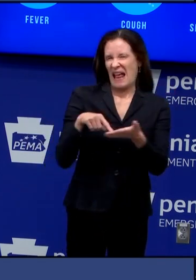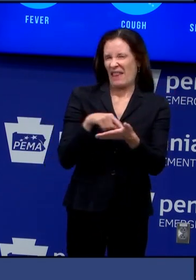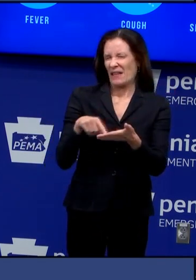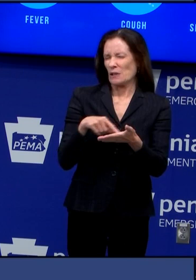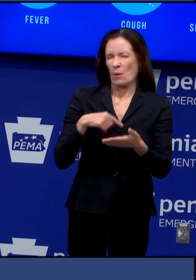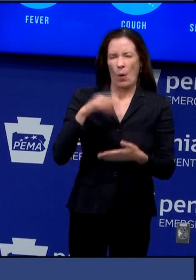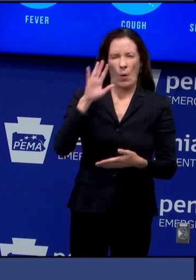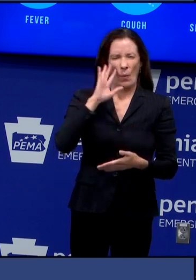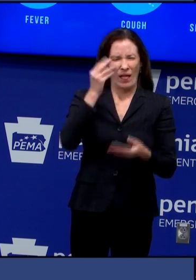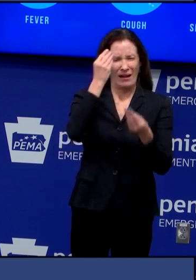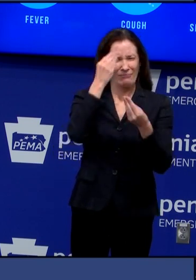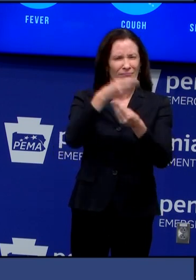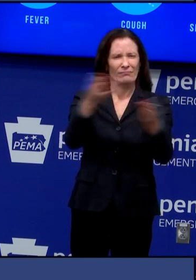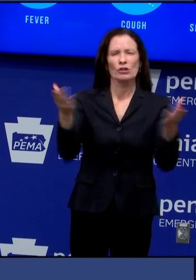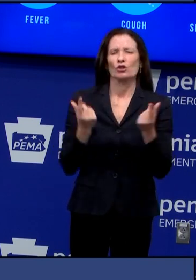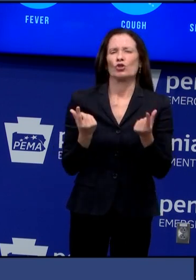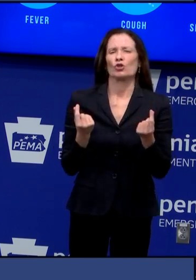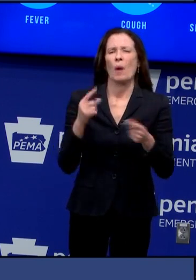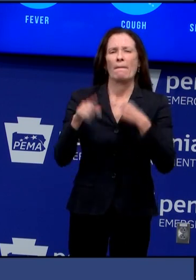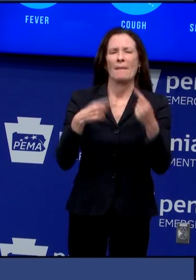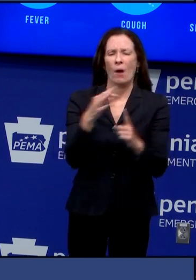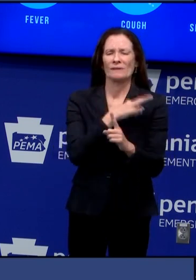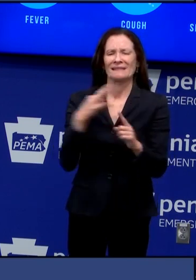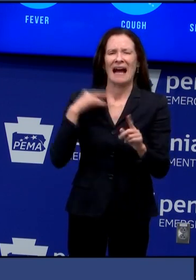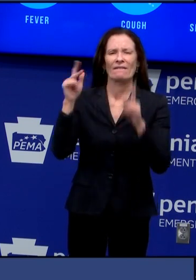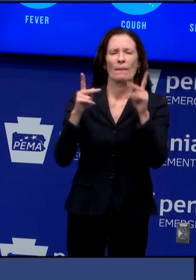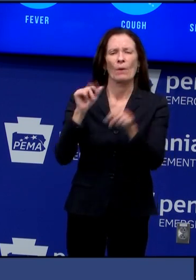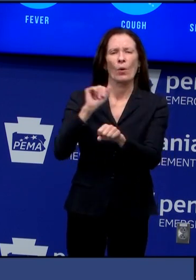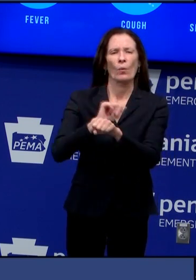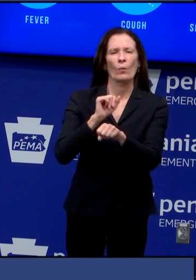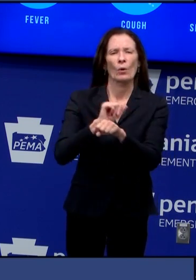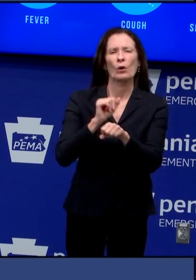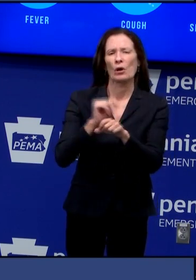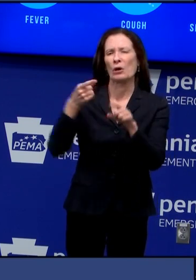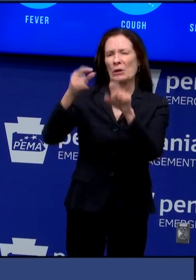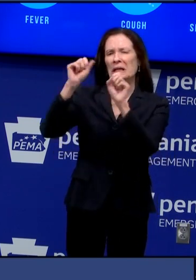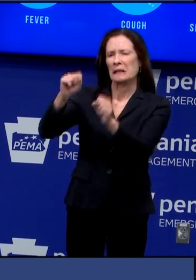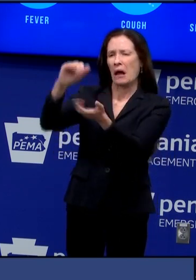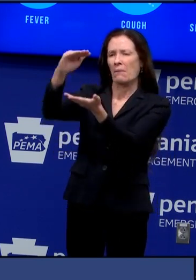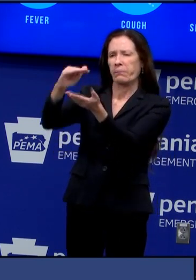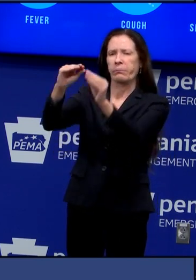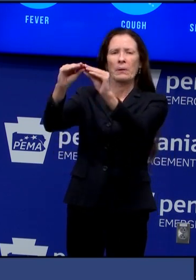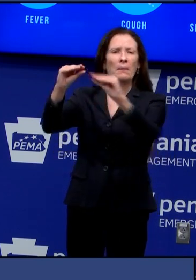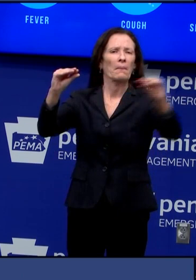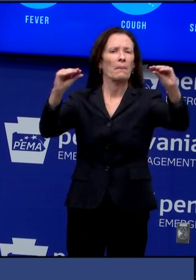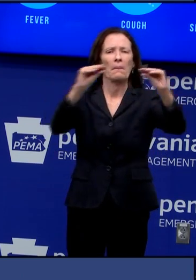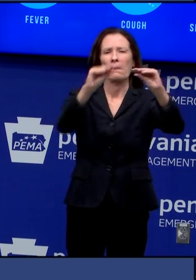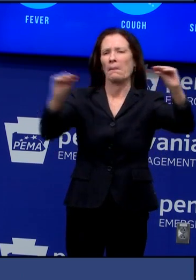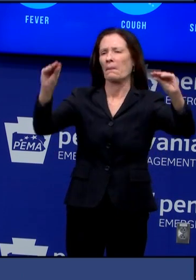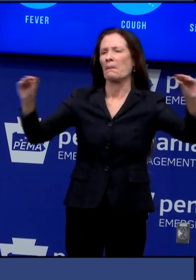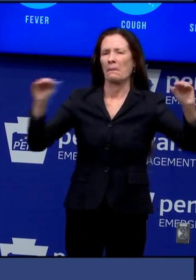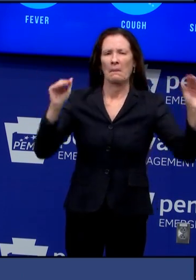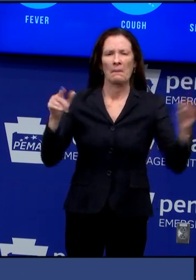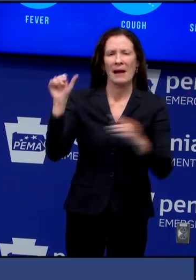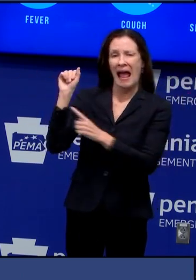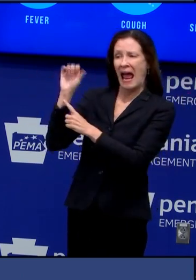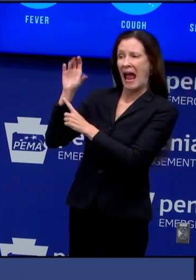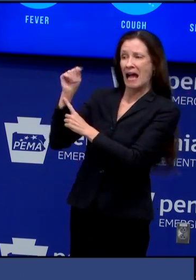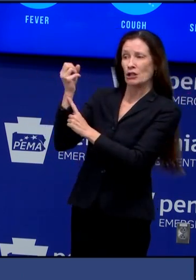however there will be able to be reductions and that's what's important here the act 12 of 2020 did